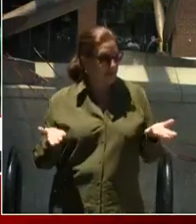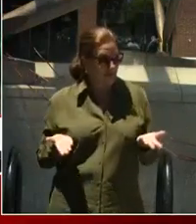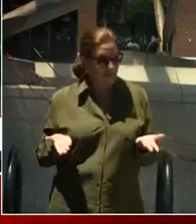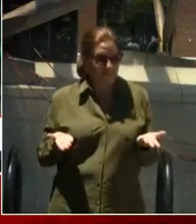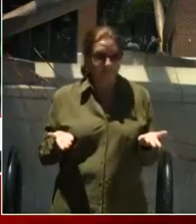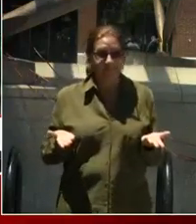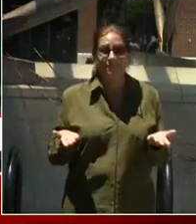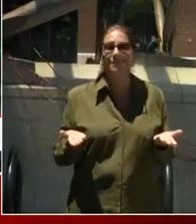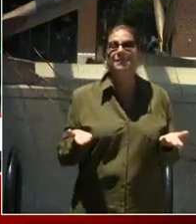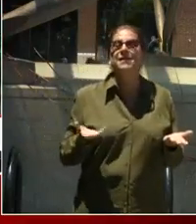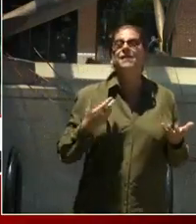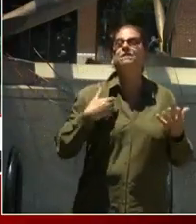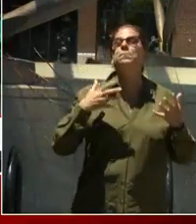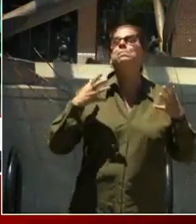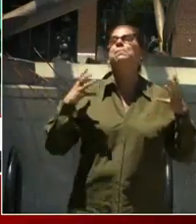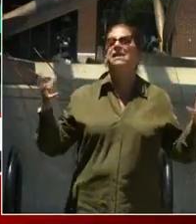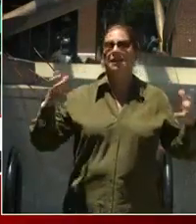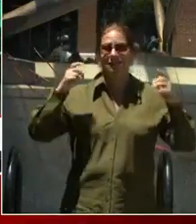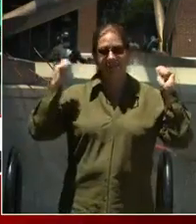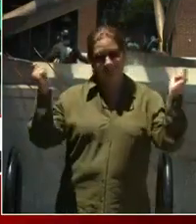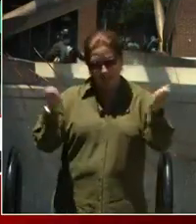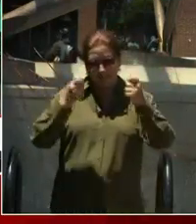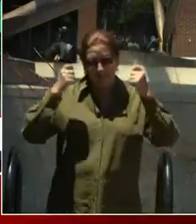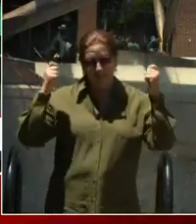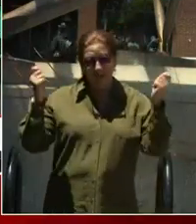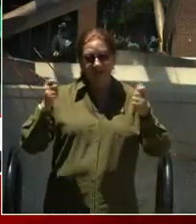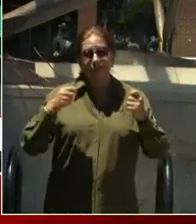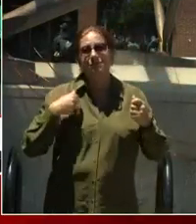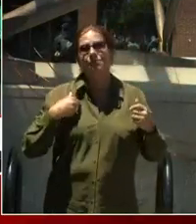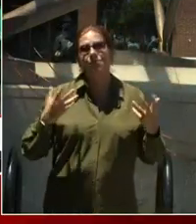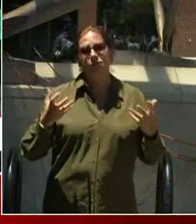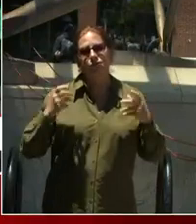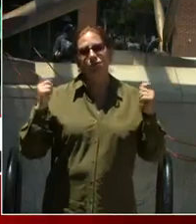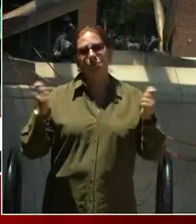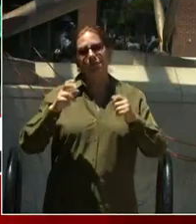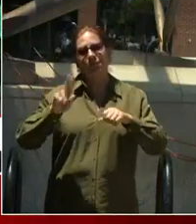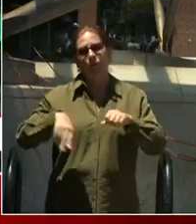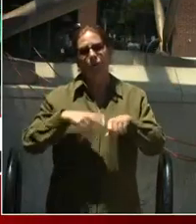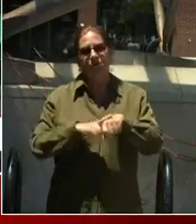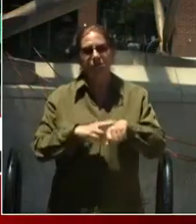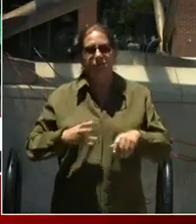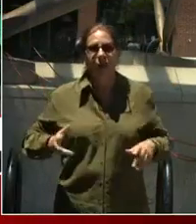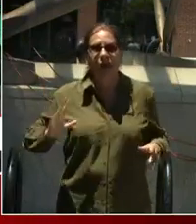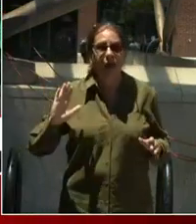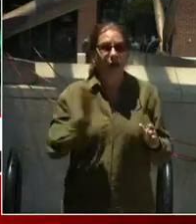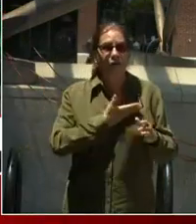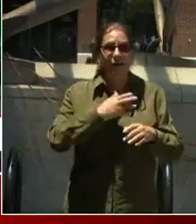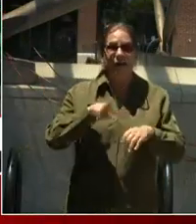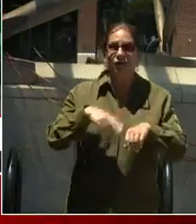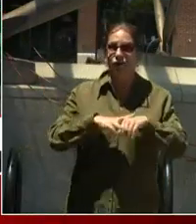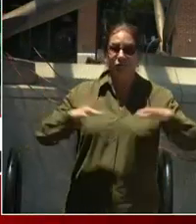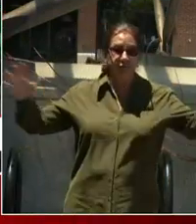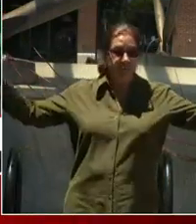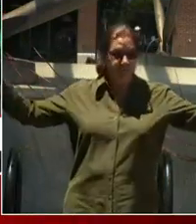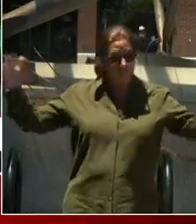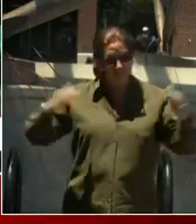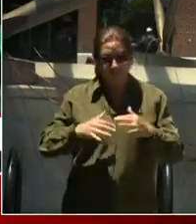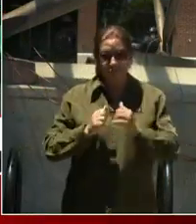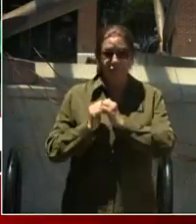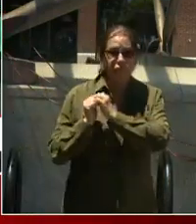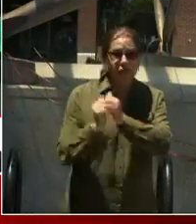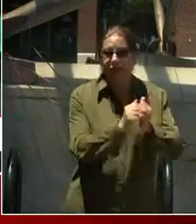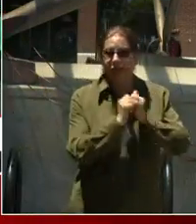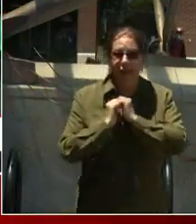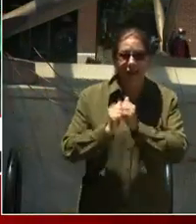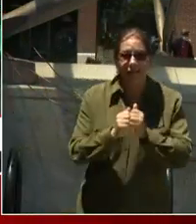celebration. And we have a lot to celebrate. Our nation, together with a lot of sacrifice, is crushing